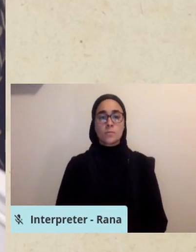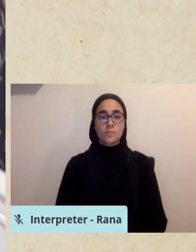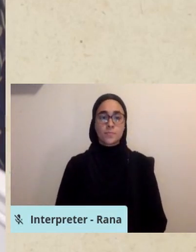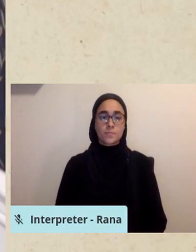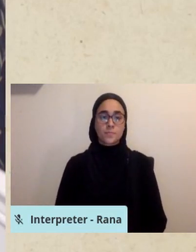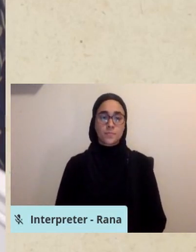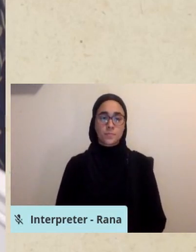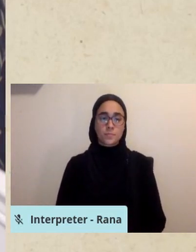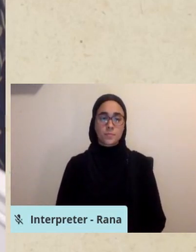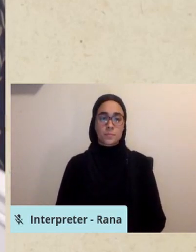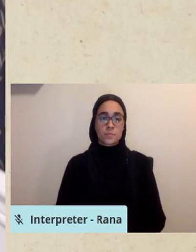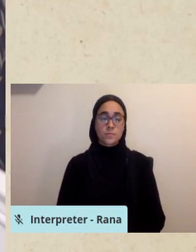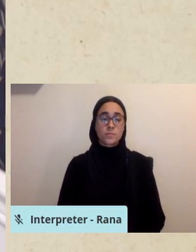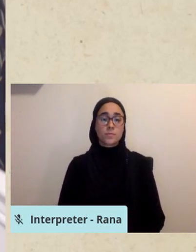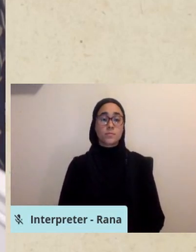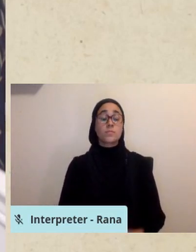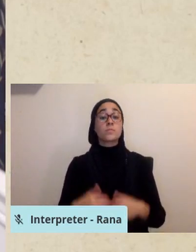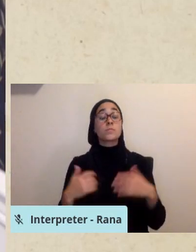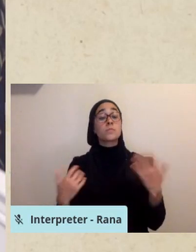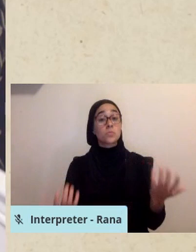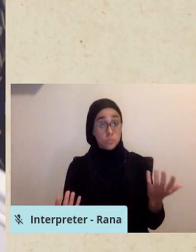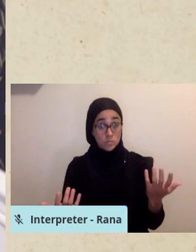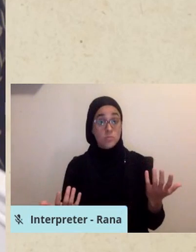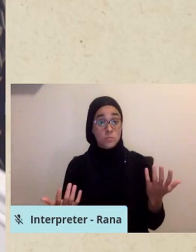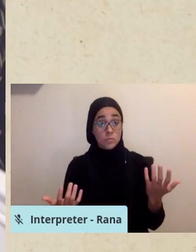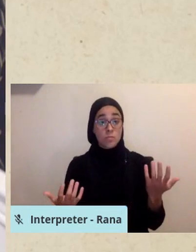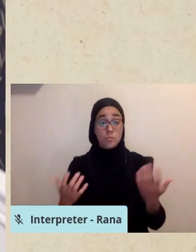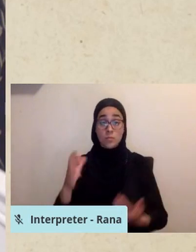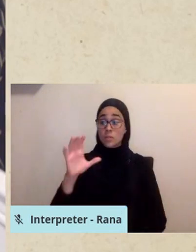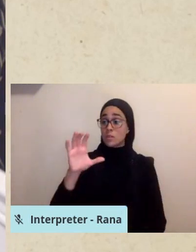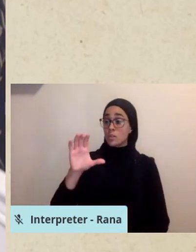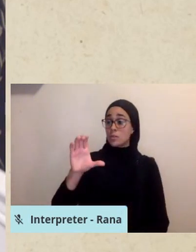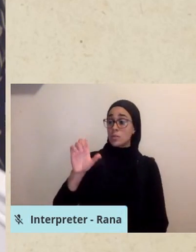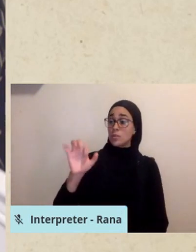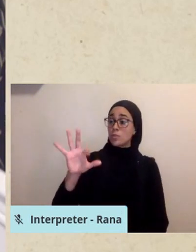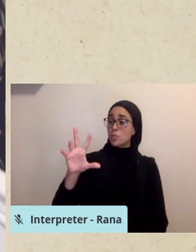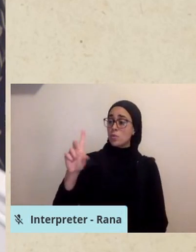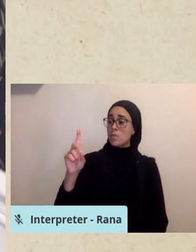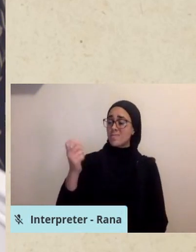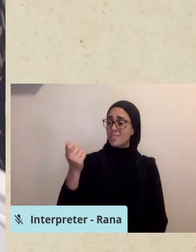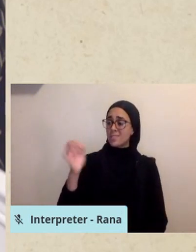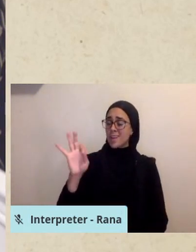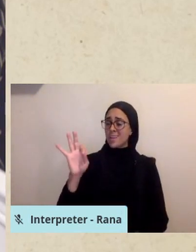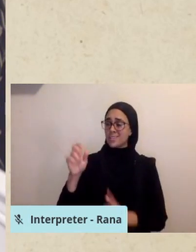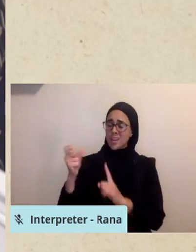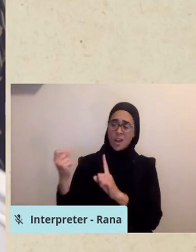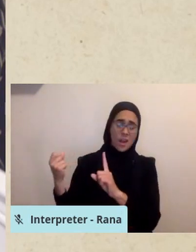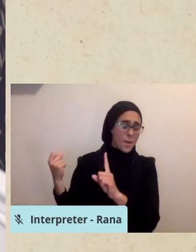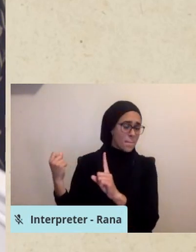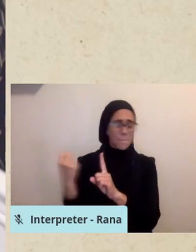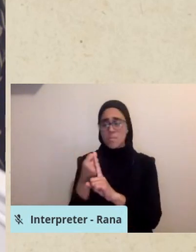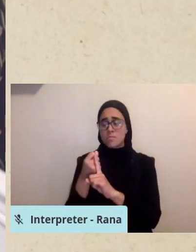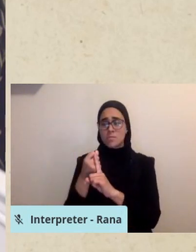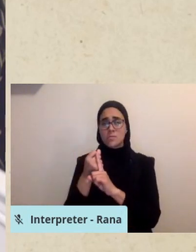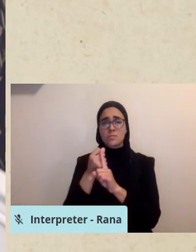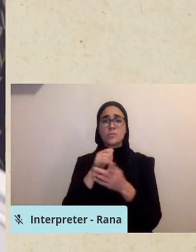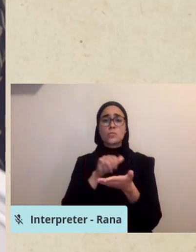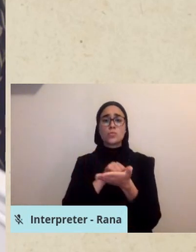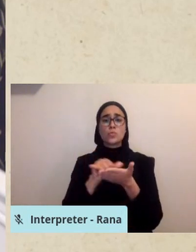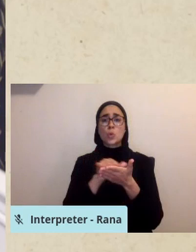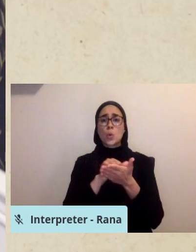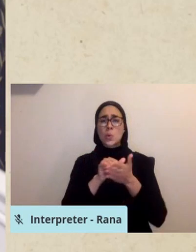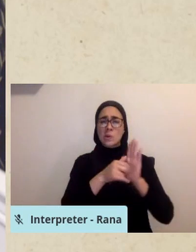So, when the pandemic came to these shores, and New York was identified and labeled the